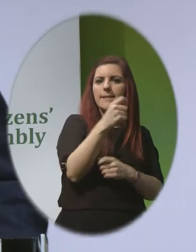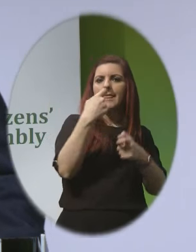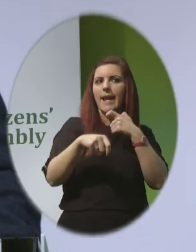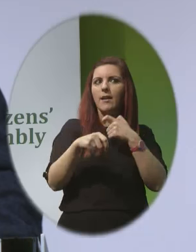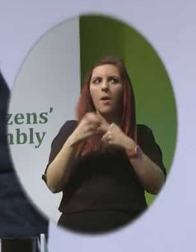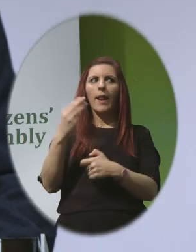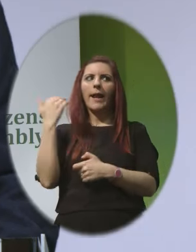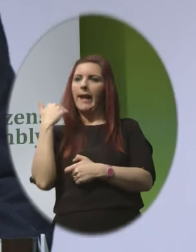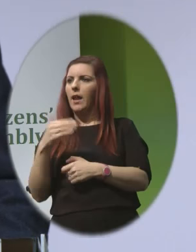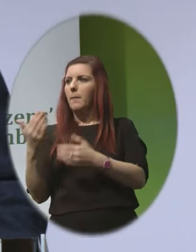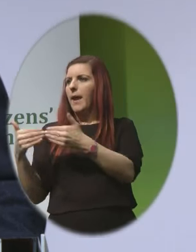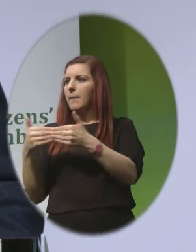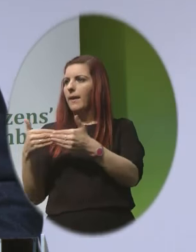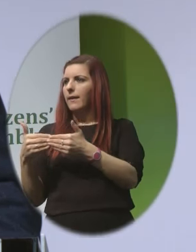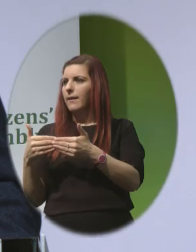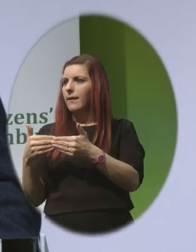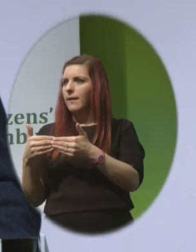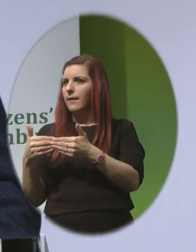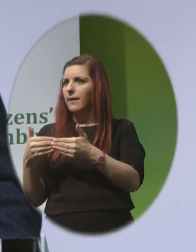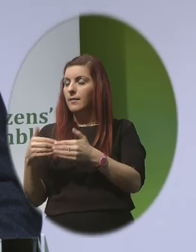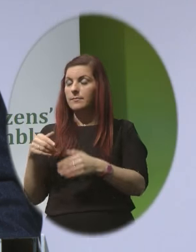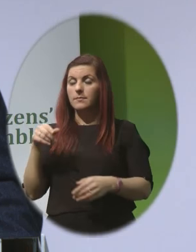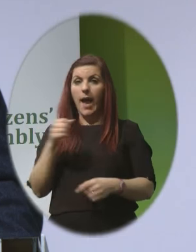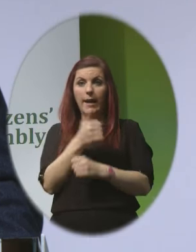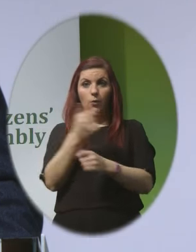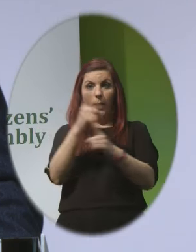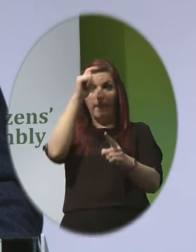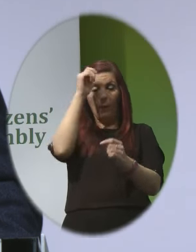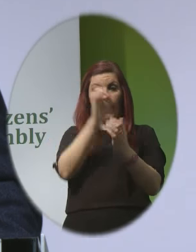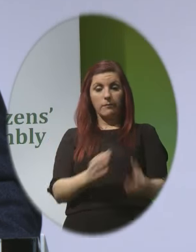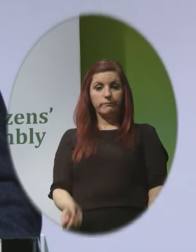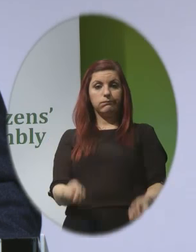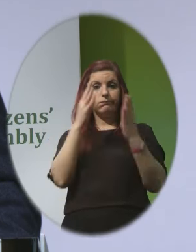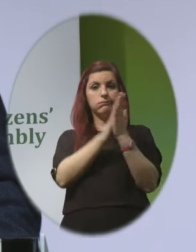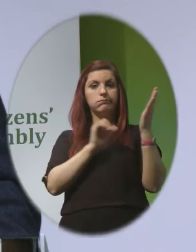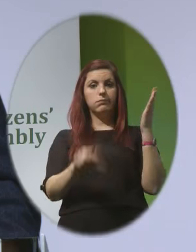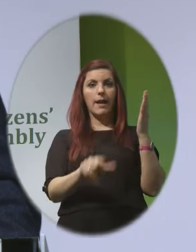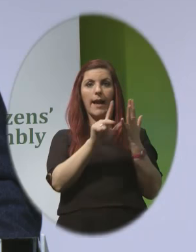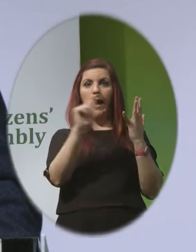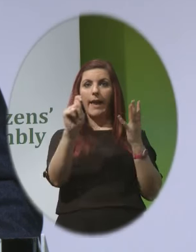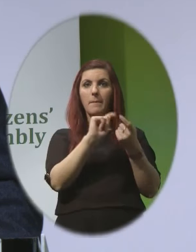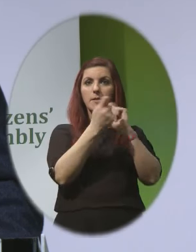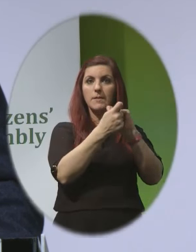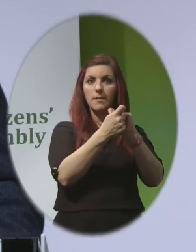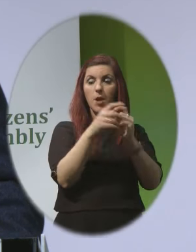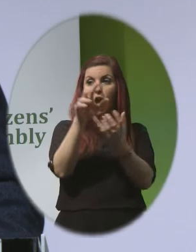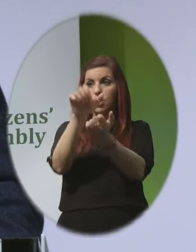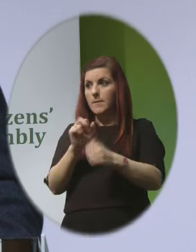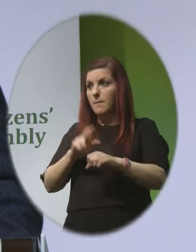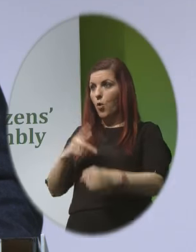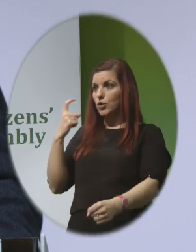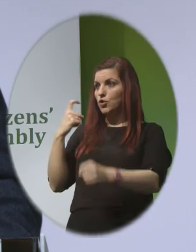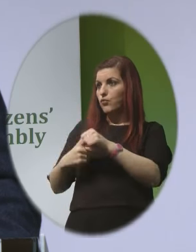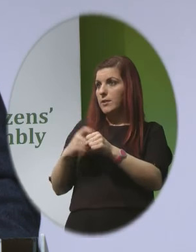Those who think that Ireland could abandon the Eighth Amendment And yet adopt a more restrictive abortion law than Britain's Should